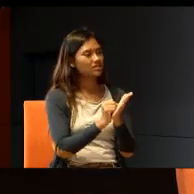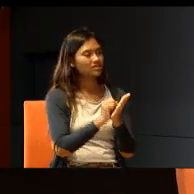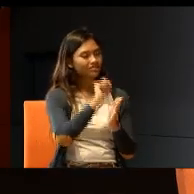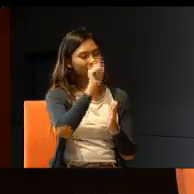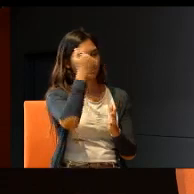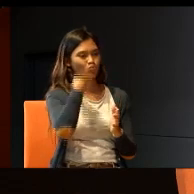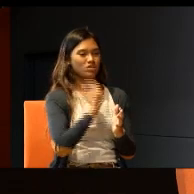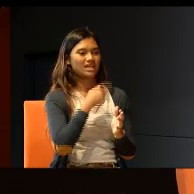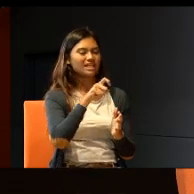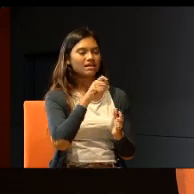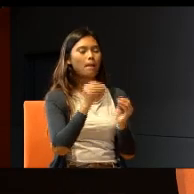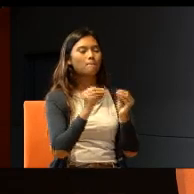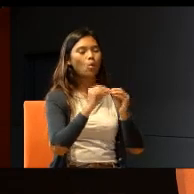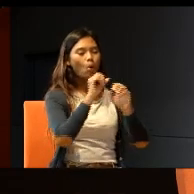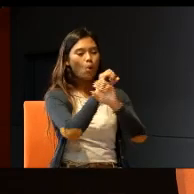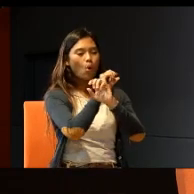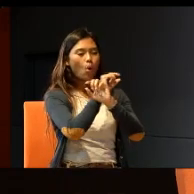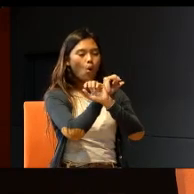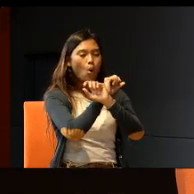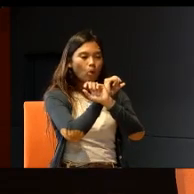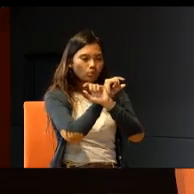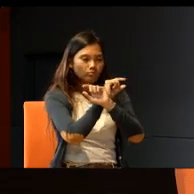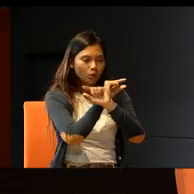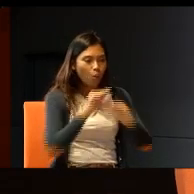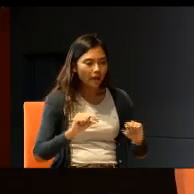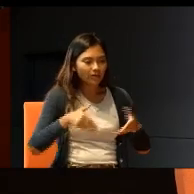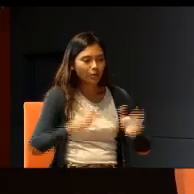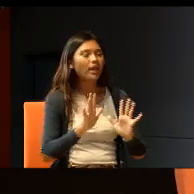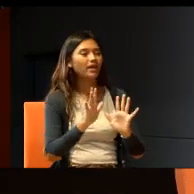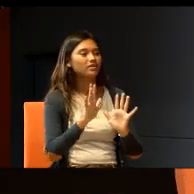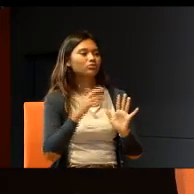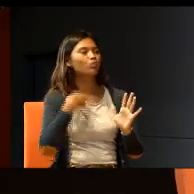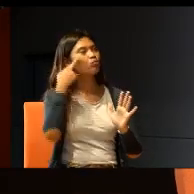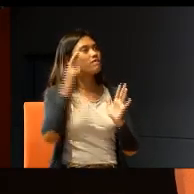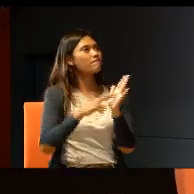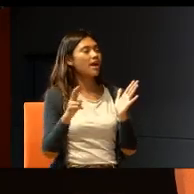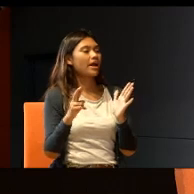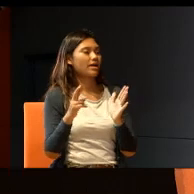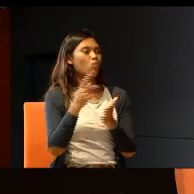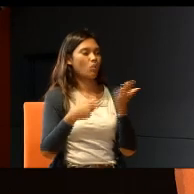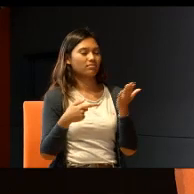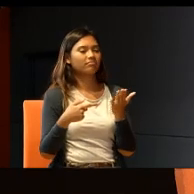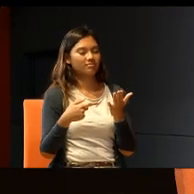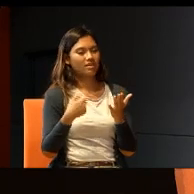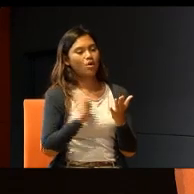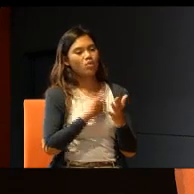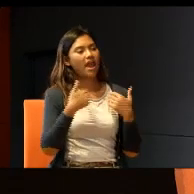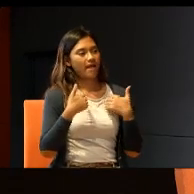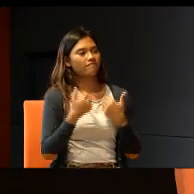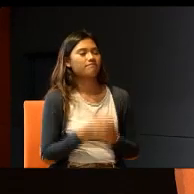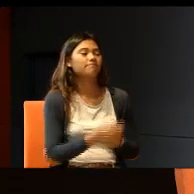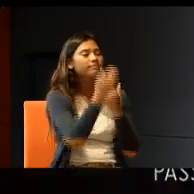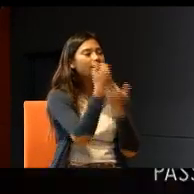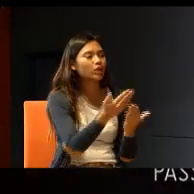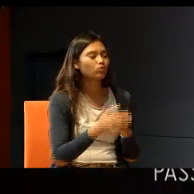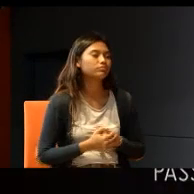reflect on the blessings that we have that, in a place like Singapore, we have come to take for granted. And I thank you, Alvin,